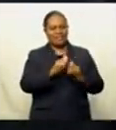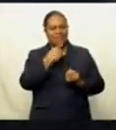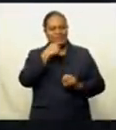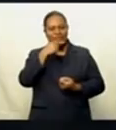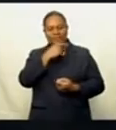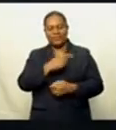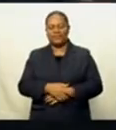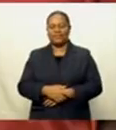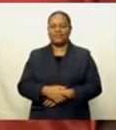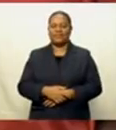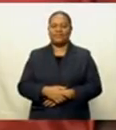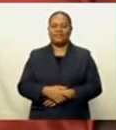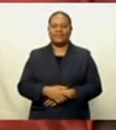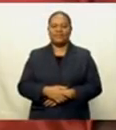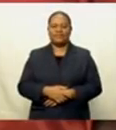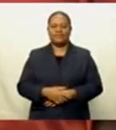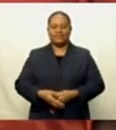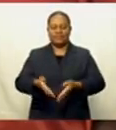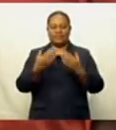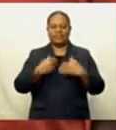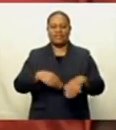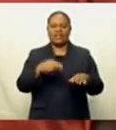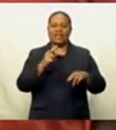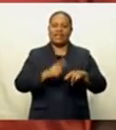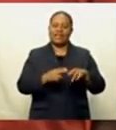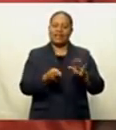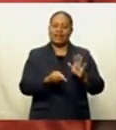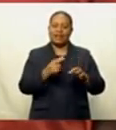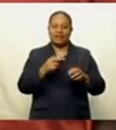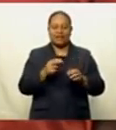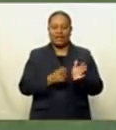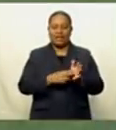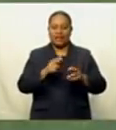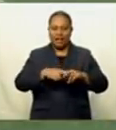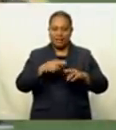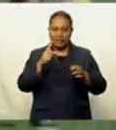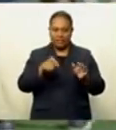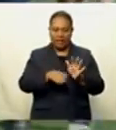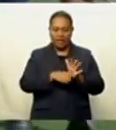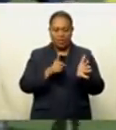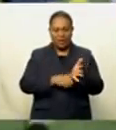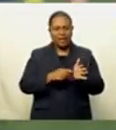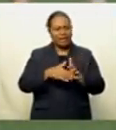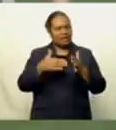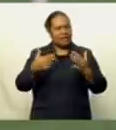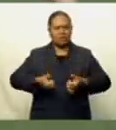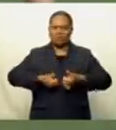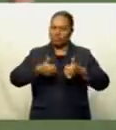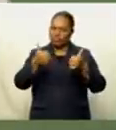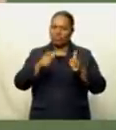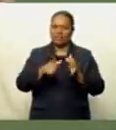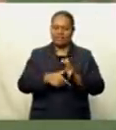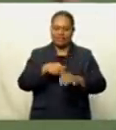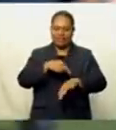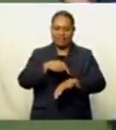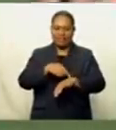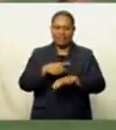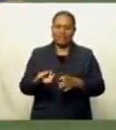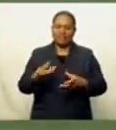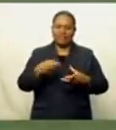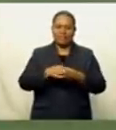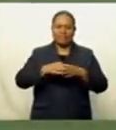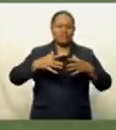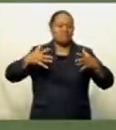South Wales State of Origin side. For the FNRL, the news comes at the right time with the Siltails in Australia and the sport's biggest